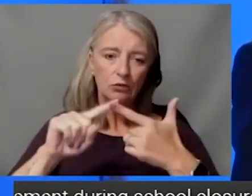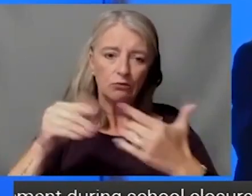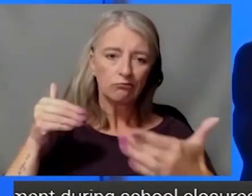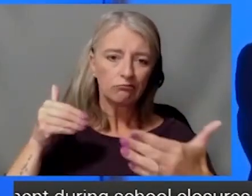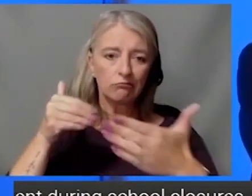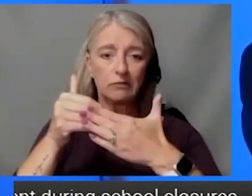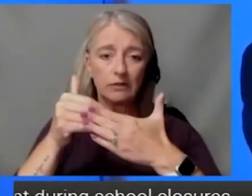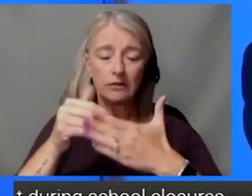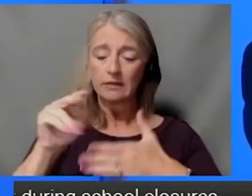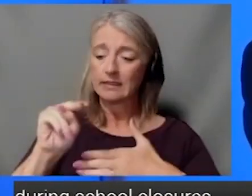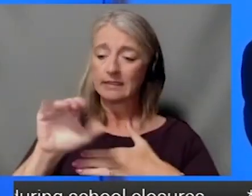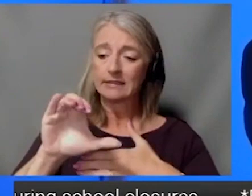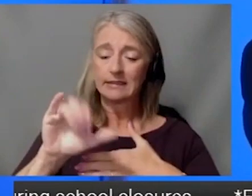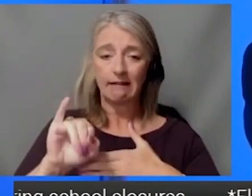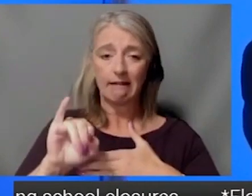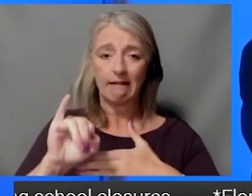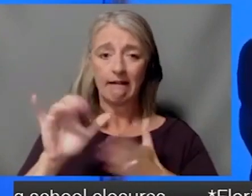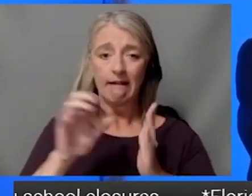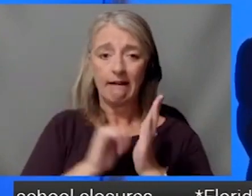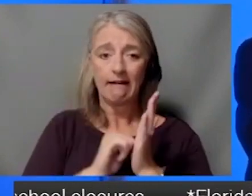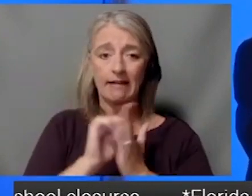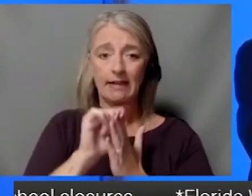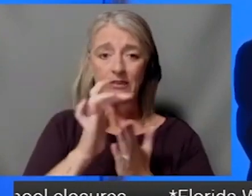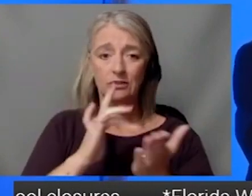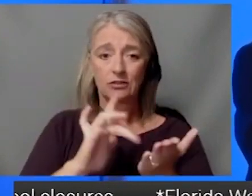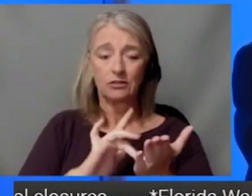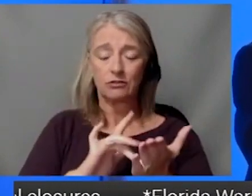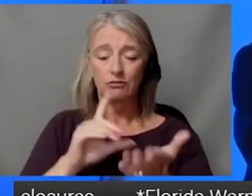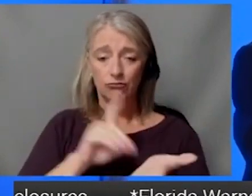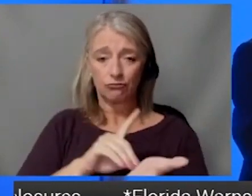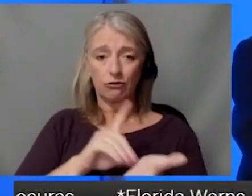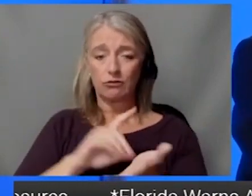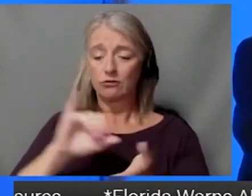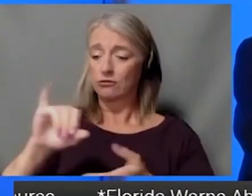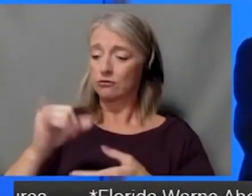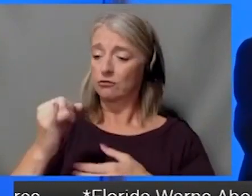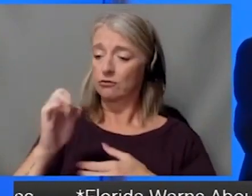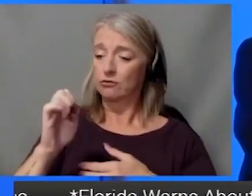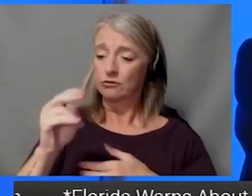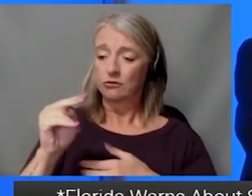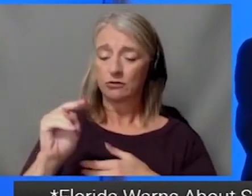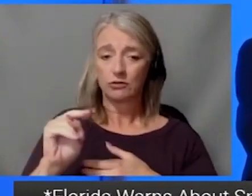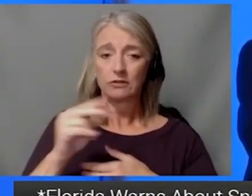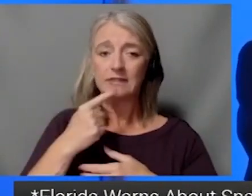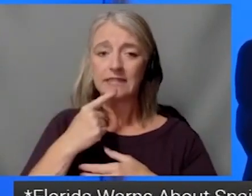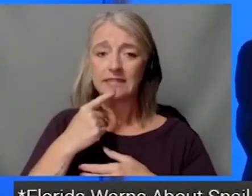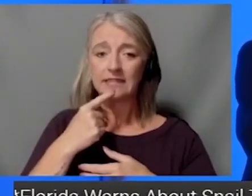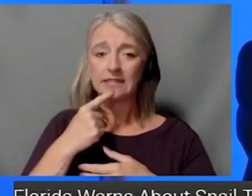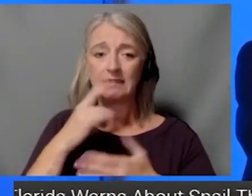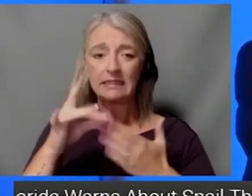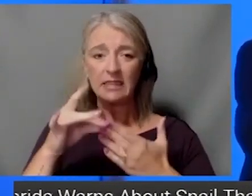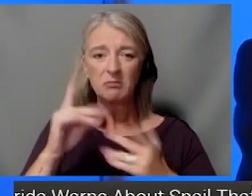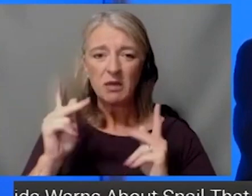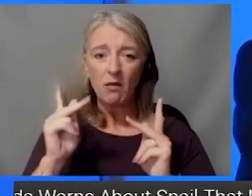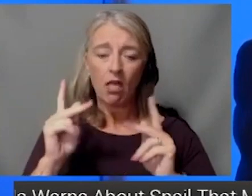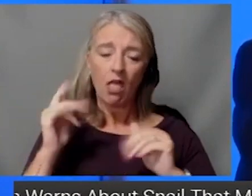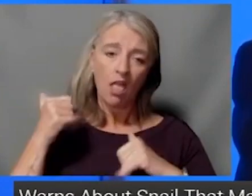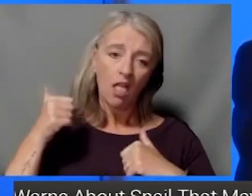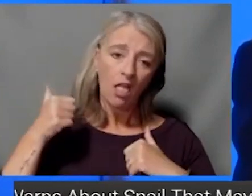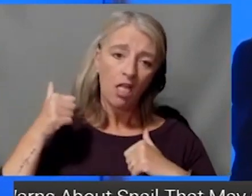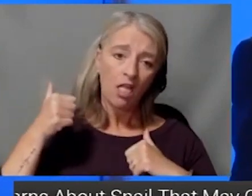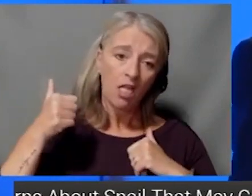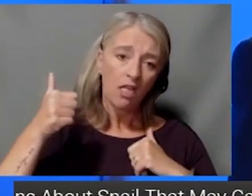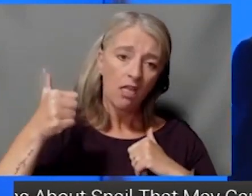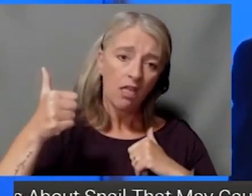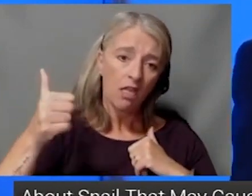cancer center. And Dr. Jensen as the leader said, you know, it's not right for people have to travel a long distance to receive the best care for cancer treatment.